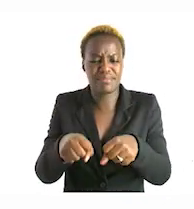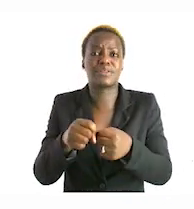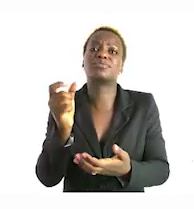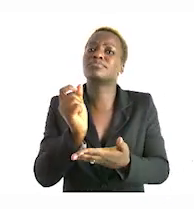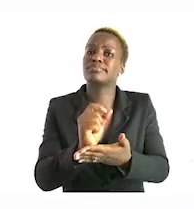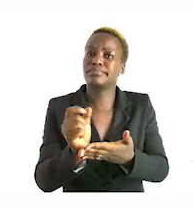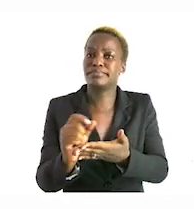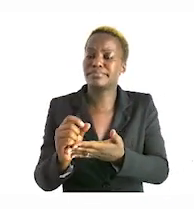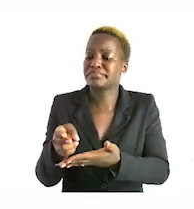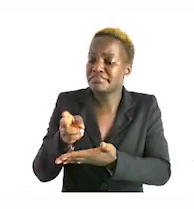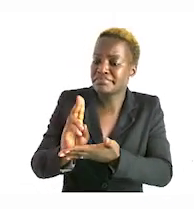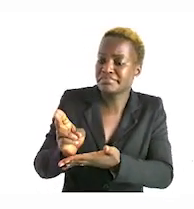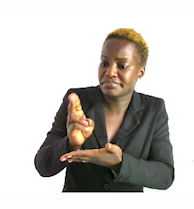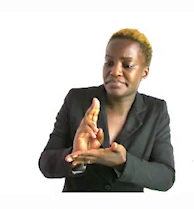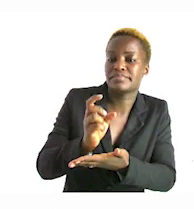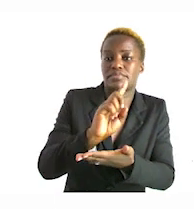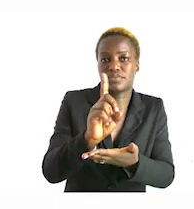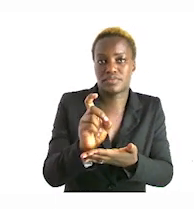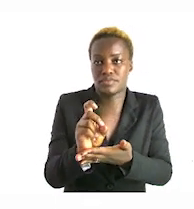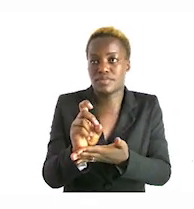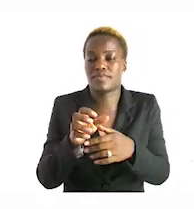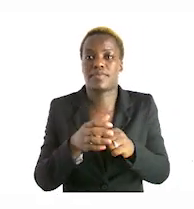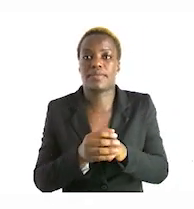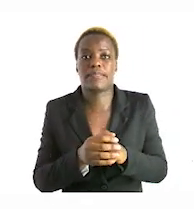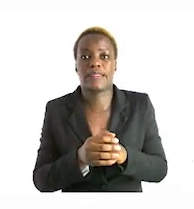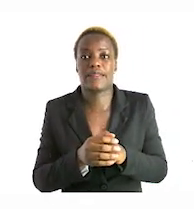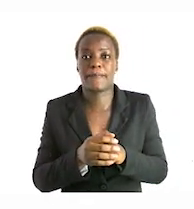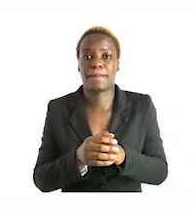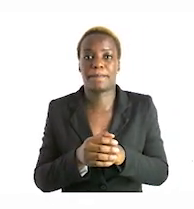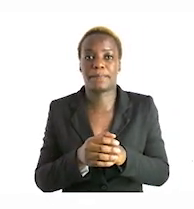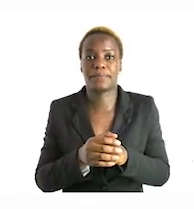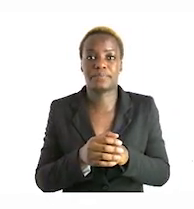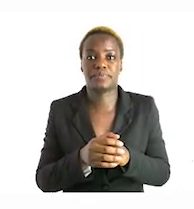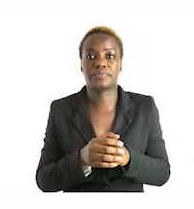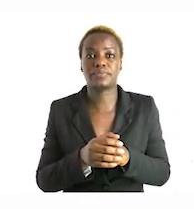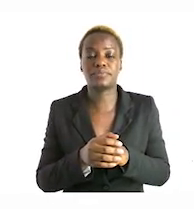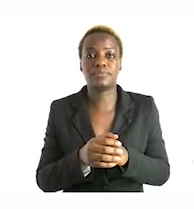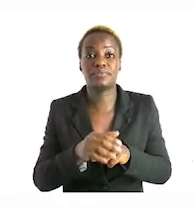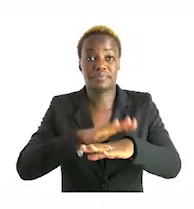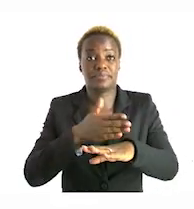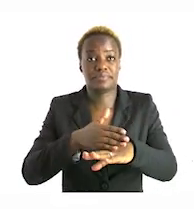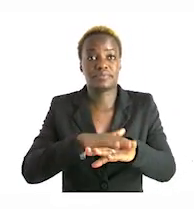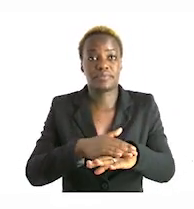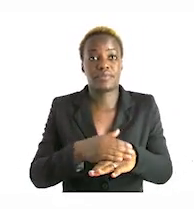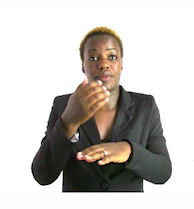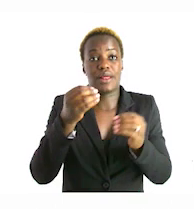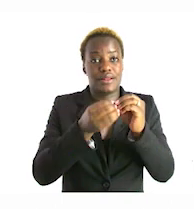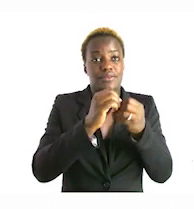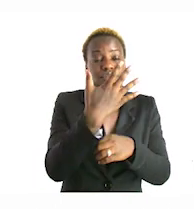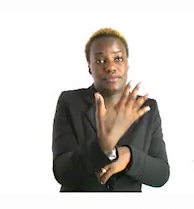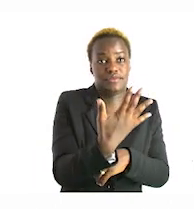based on the data handling we have there on top for for example number five